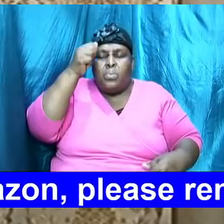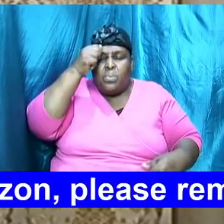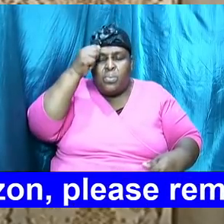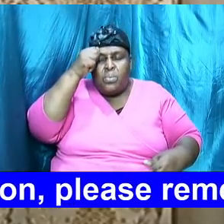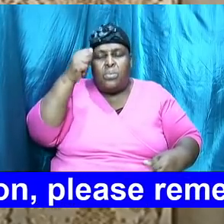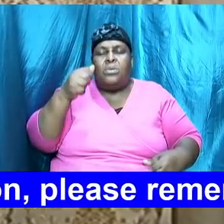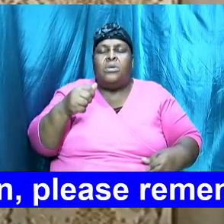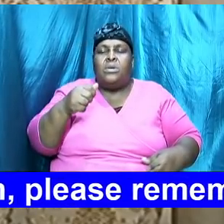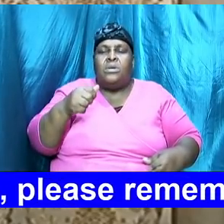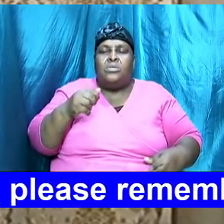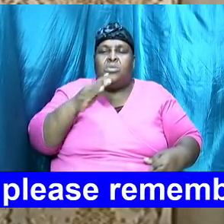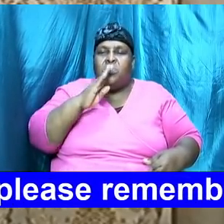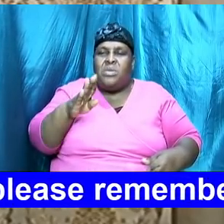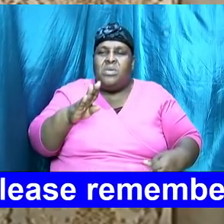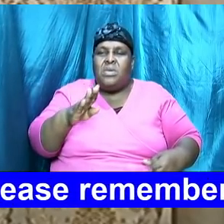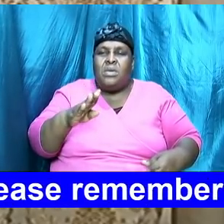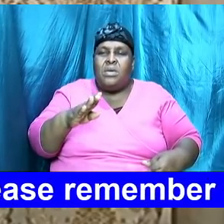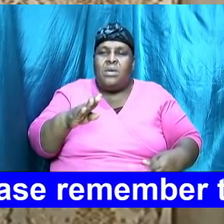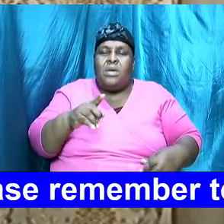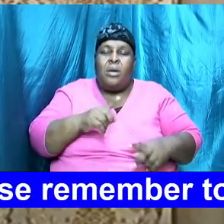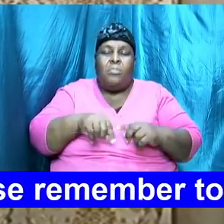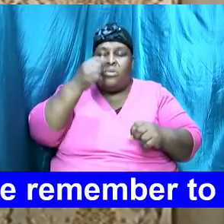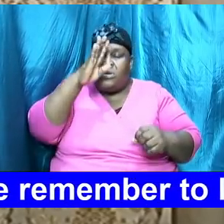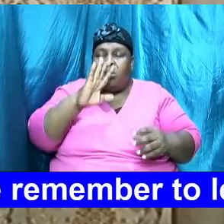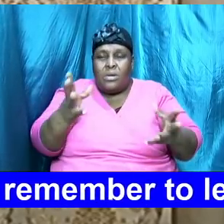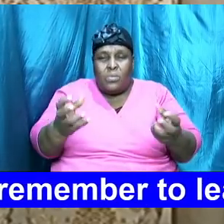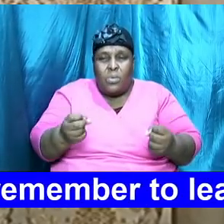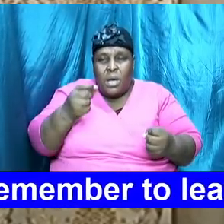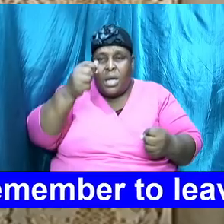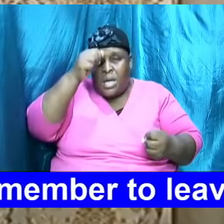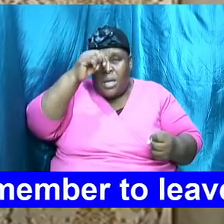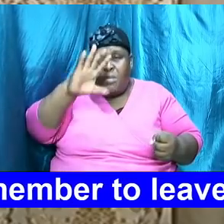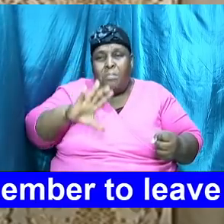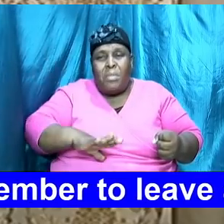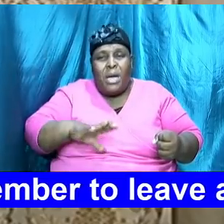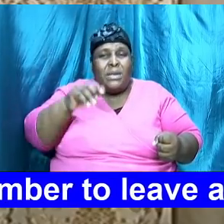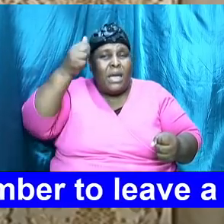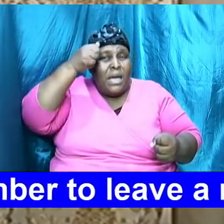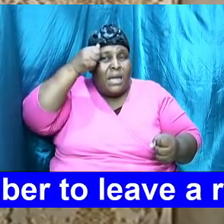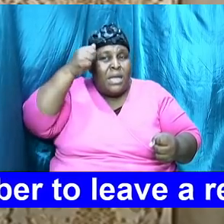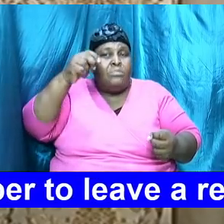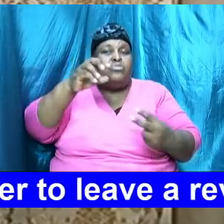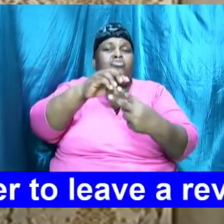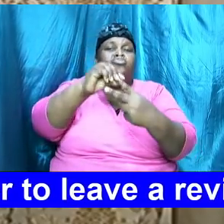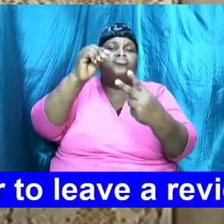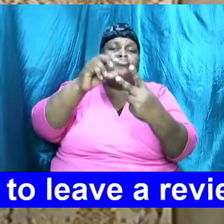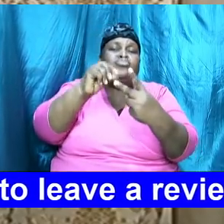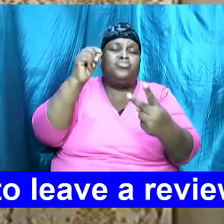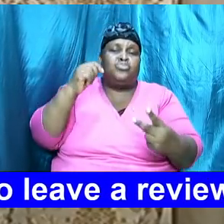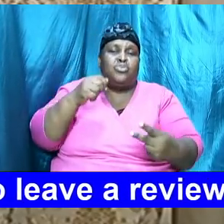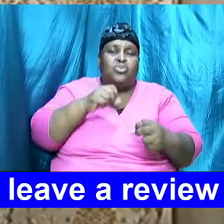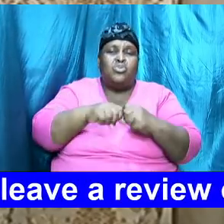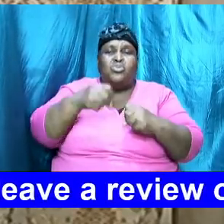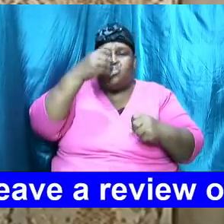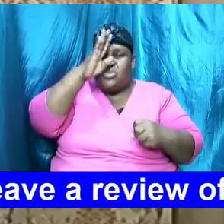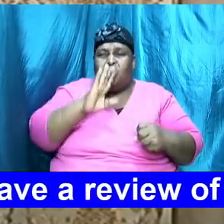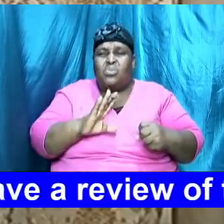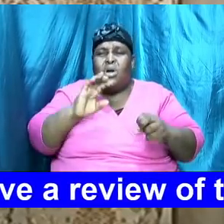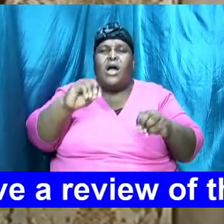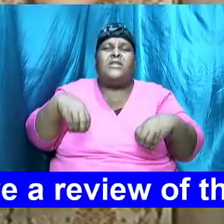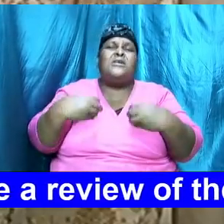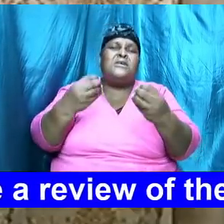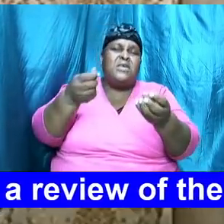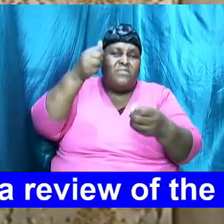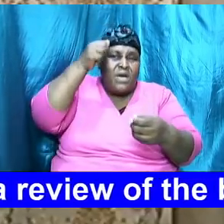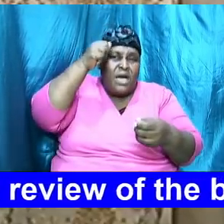choose to be in the relationship he gave man the choice so he gave him a